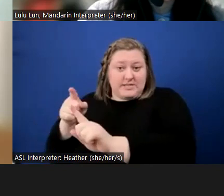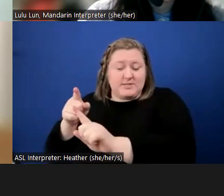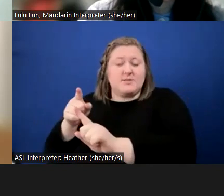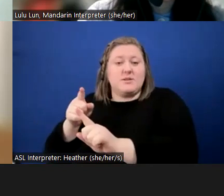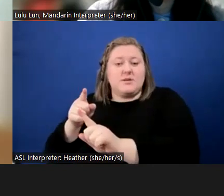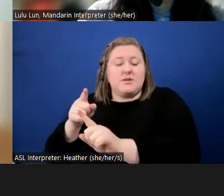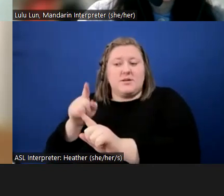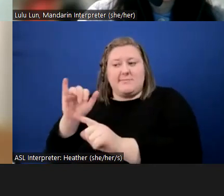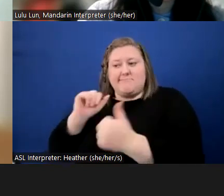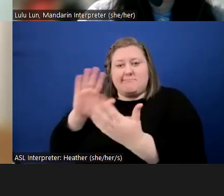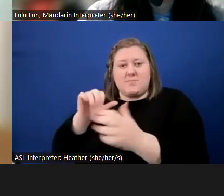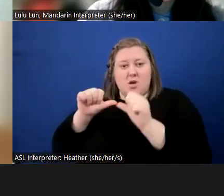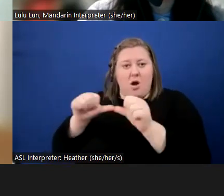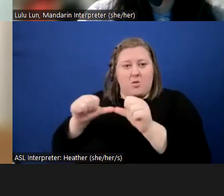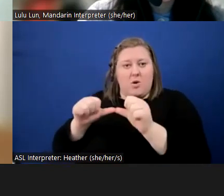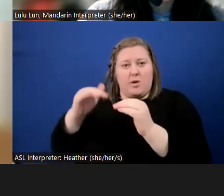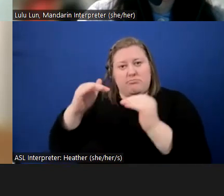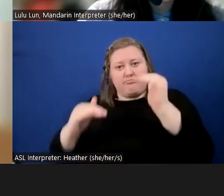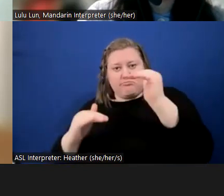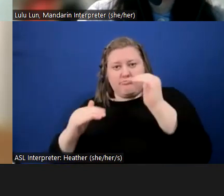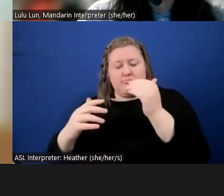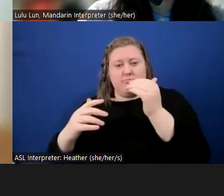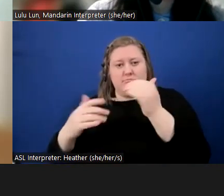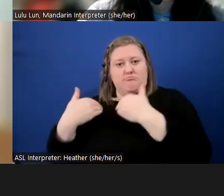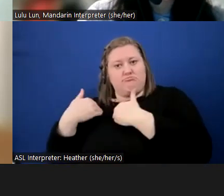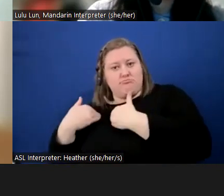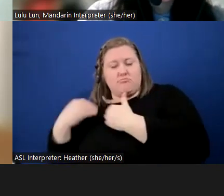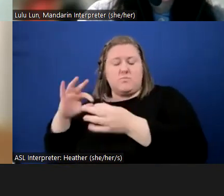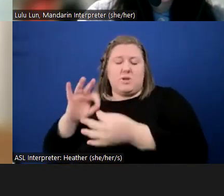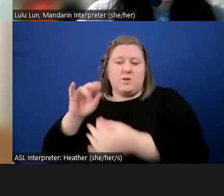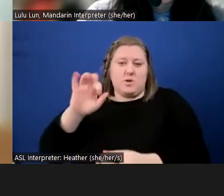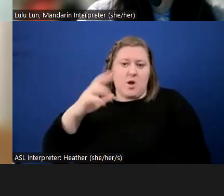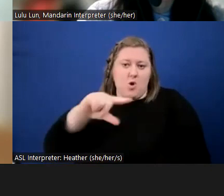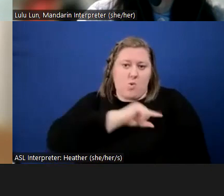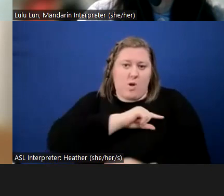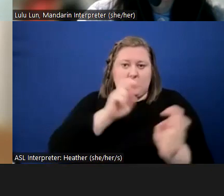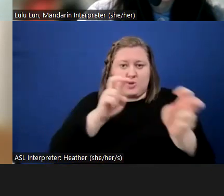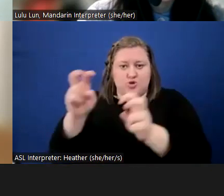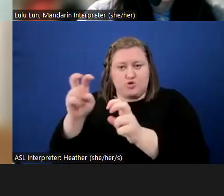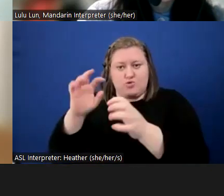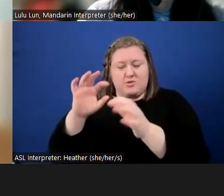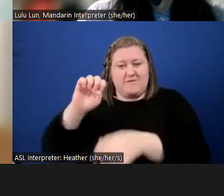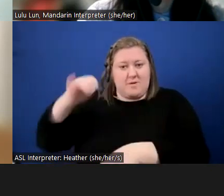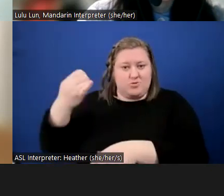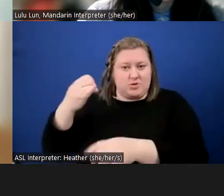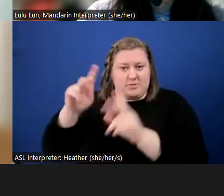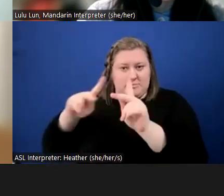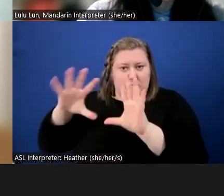ongoing disproportionate burdens on air quality issues in environmental justice populations.